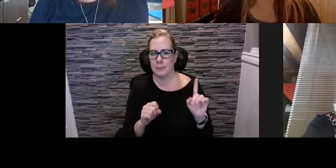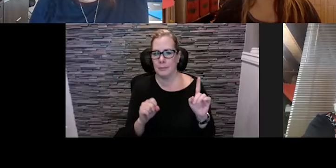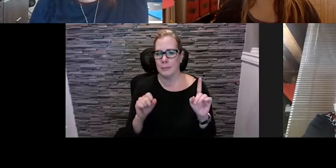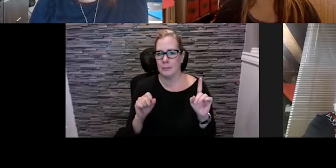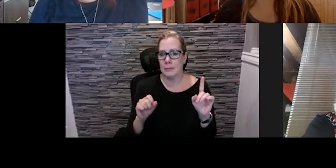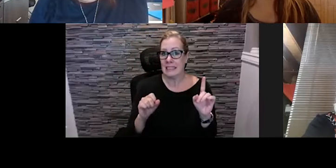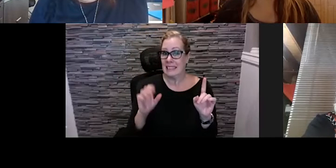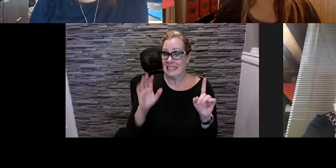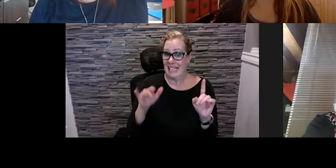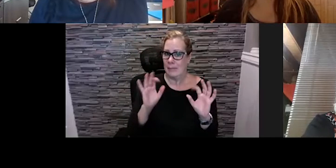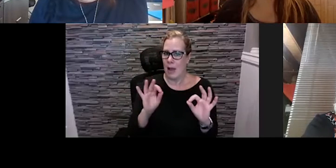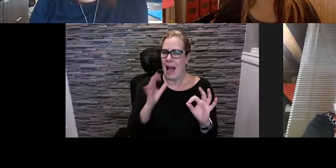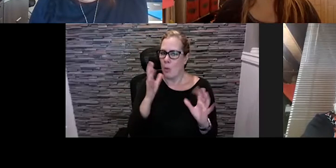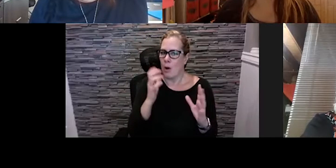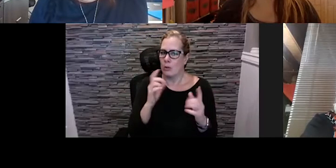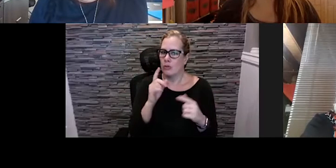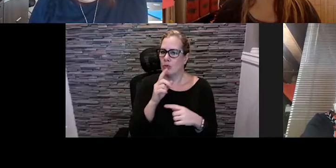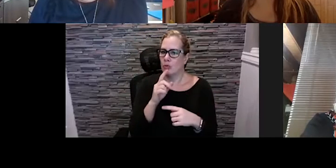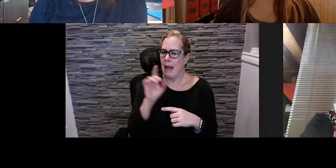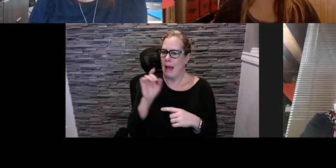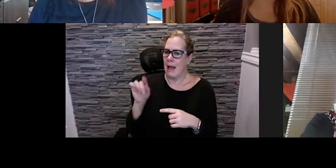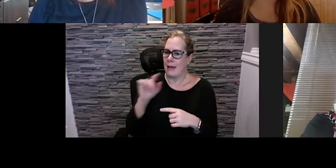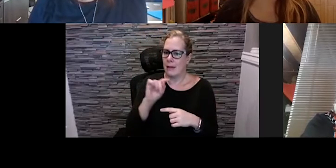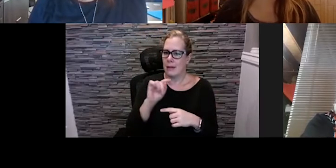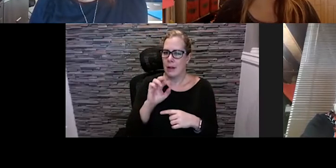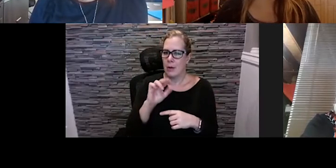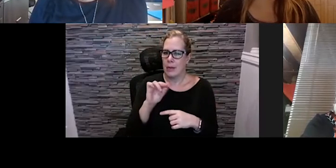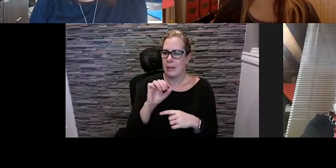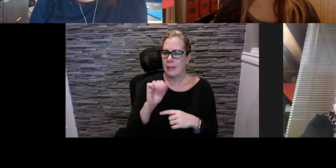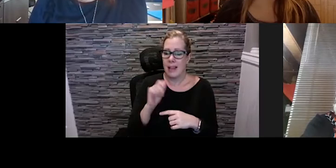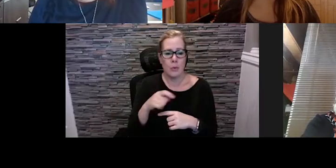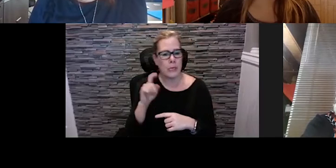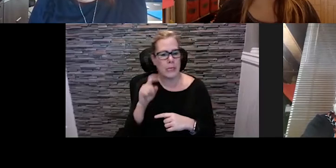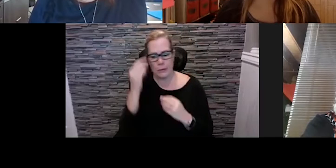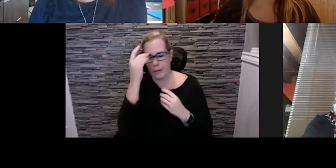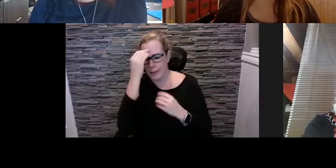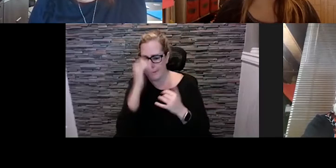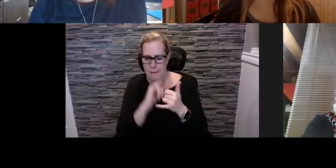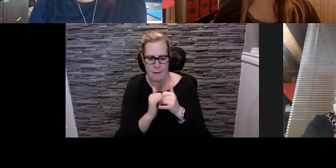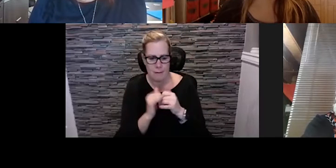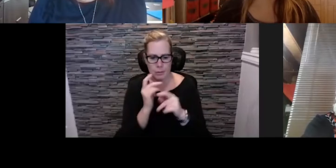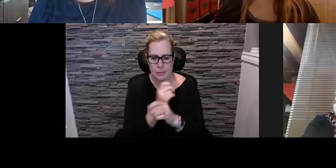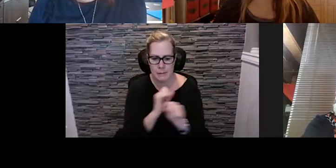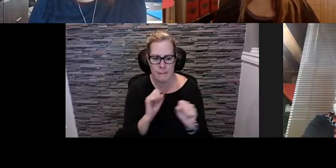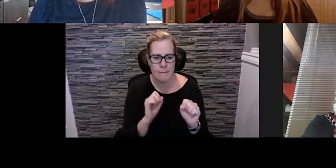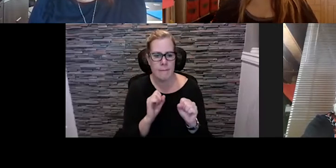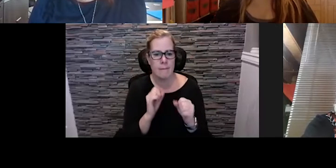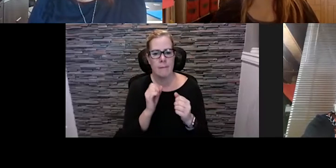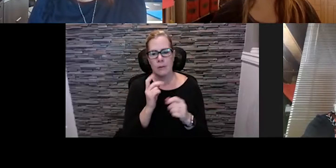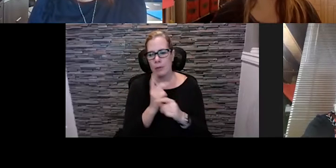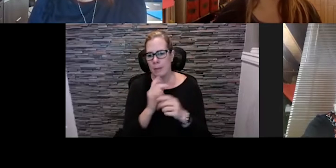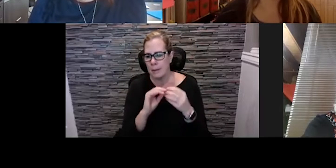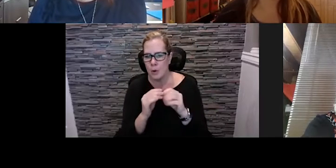interesting about these different considerations. To make these things happen in a safe way. so Patty was talking about, you know, the